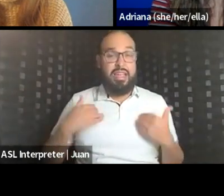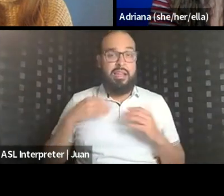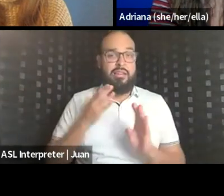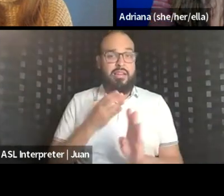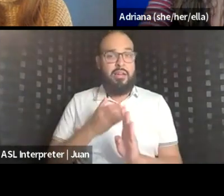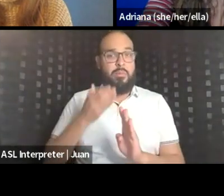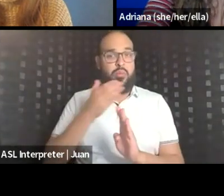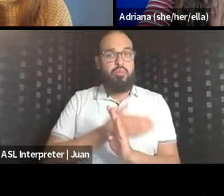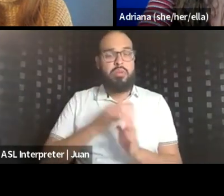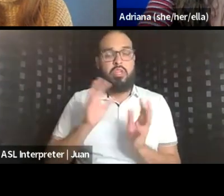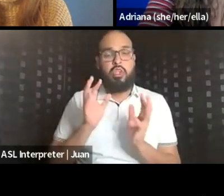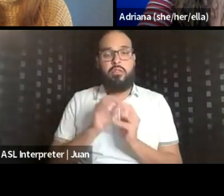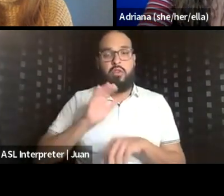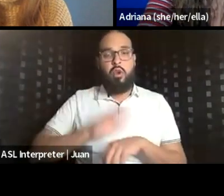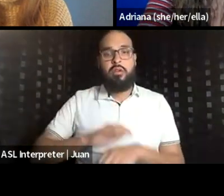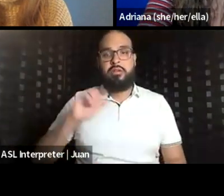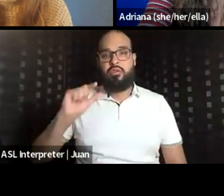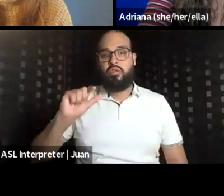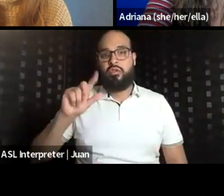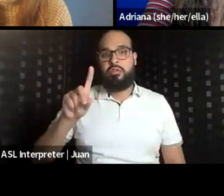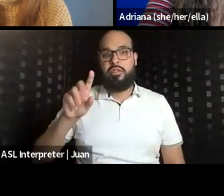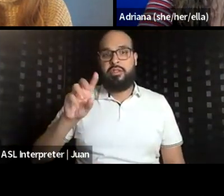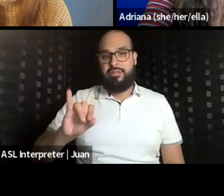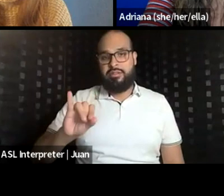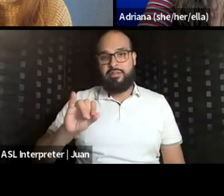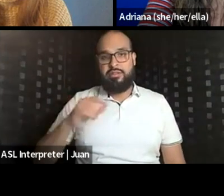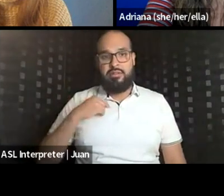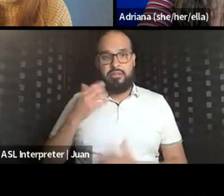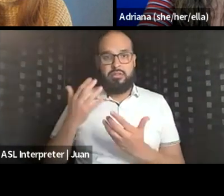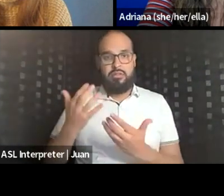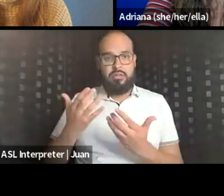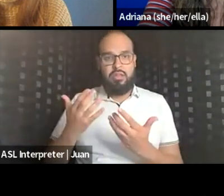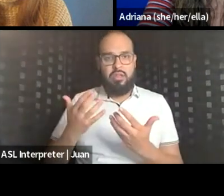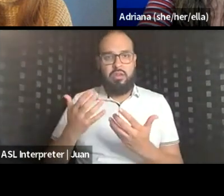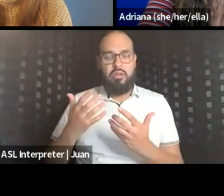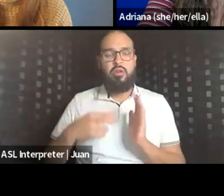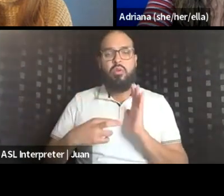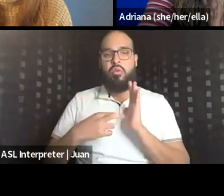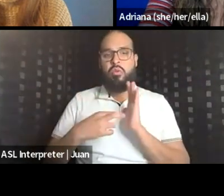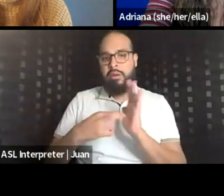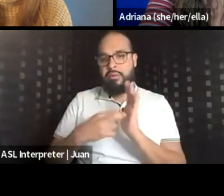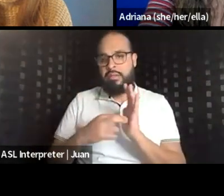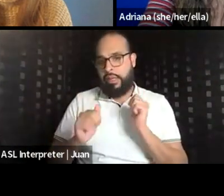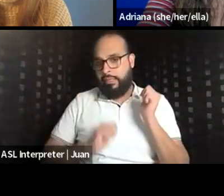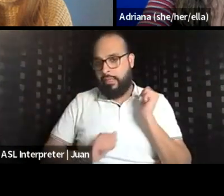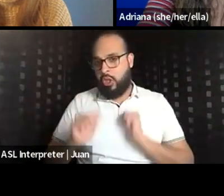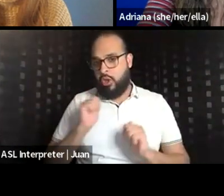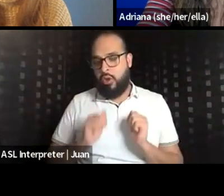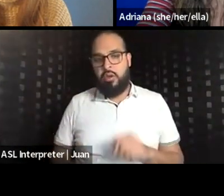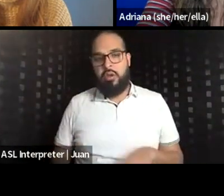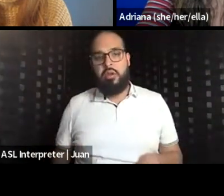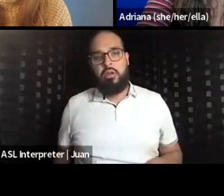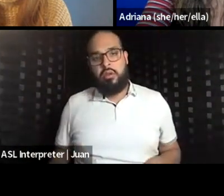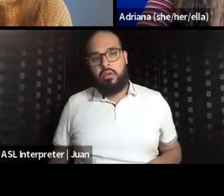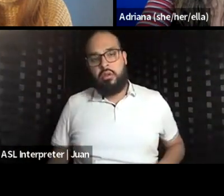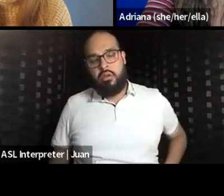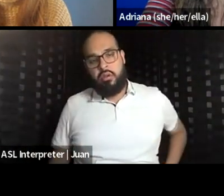EDI, but I was there representing a Black theater. So I was, you know,